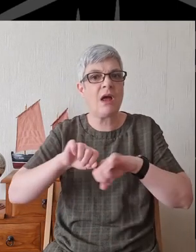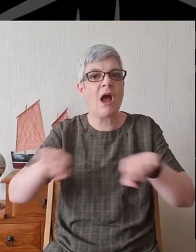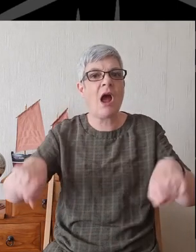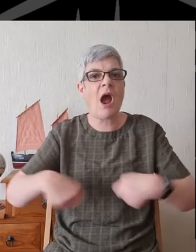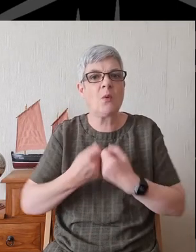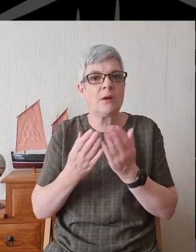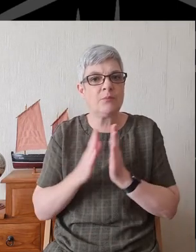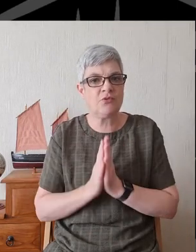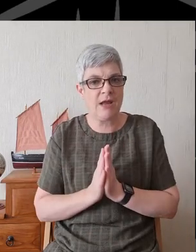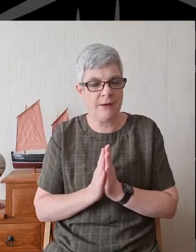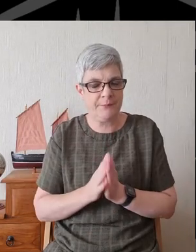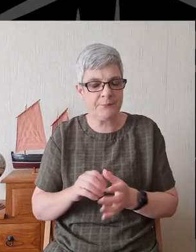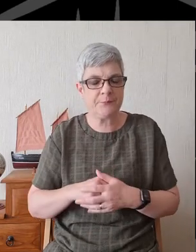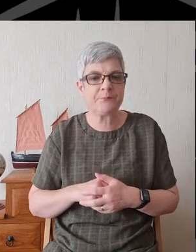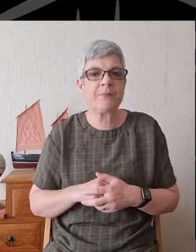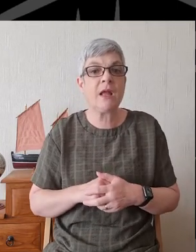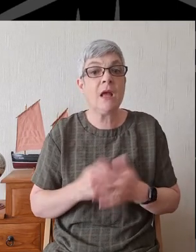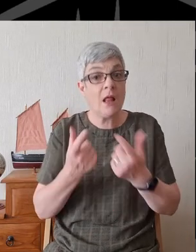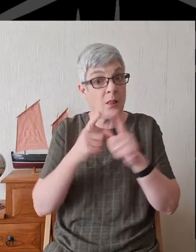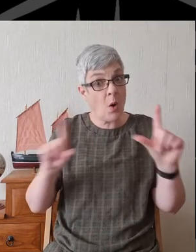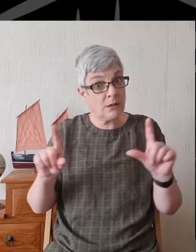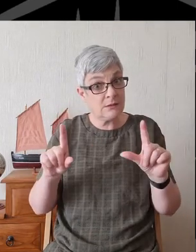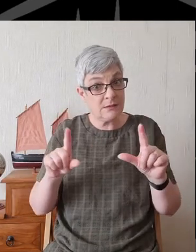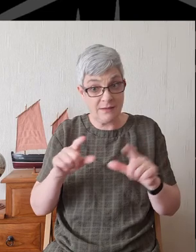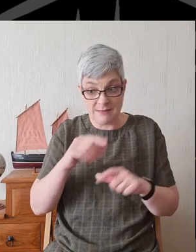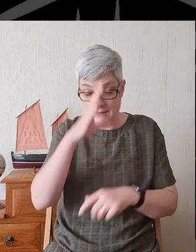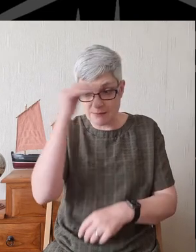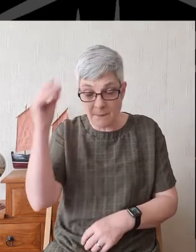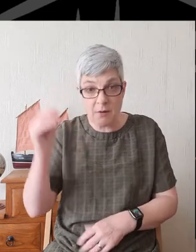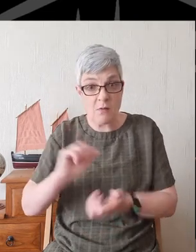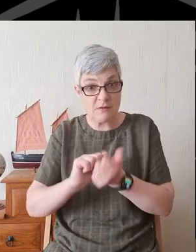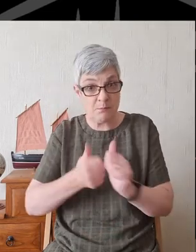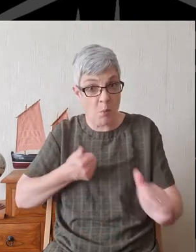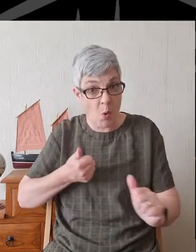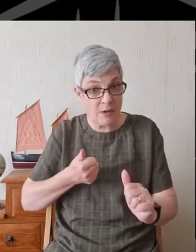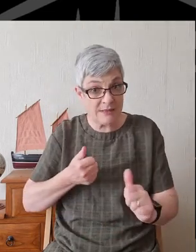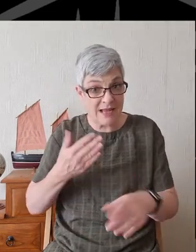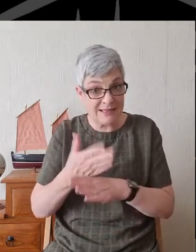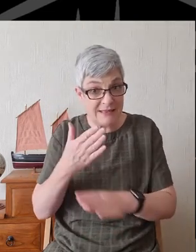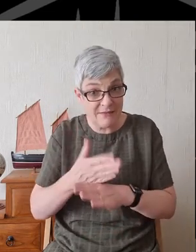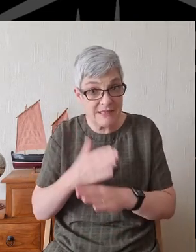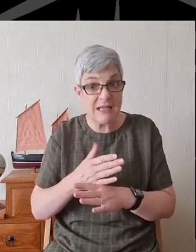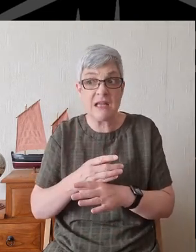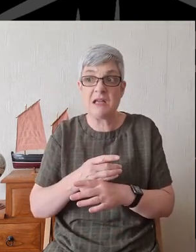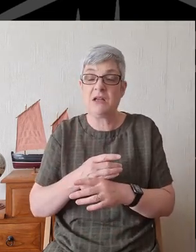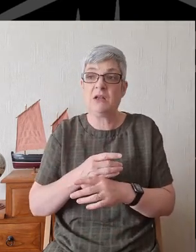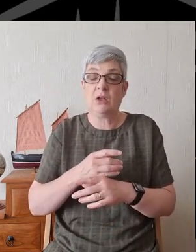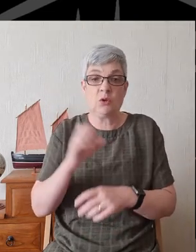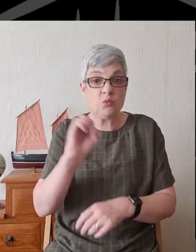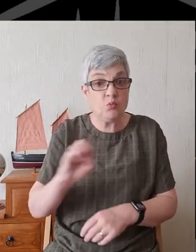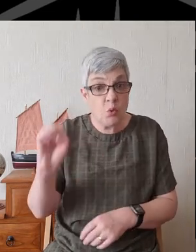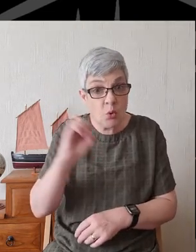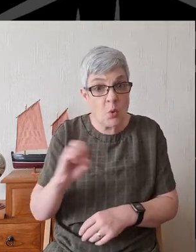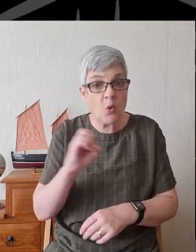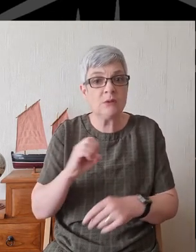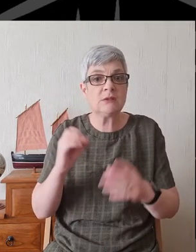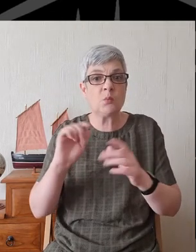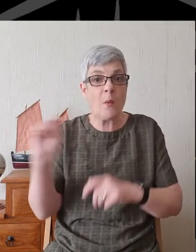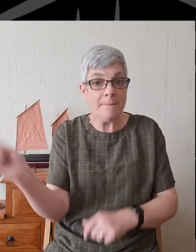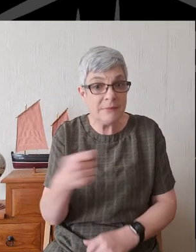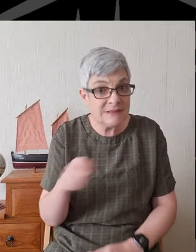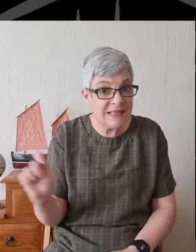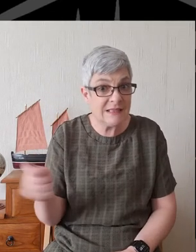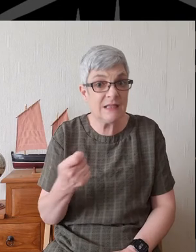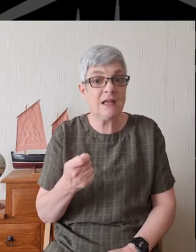Lord, in this summer Of sport activity With the Euros With Wimbledon And the Olympics We thank you For the